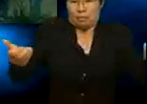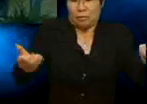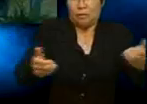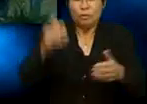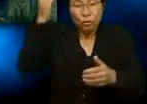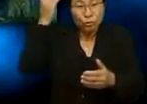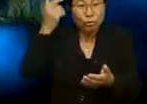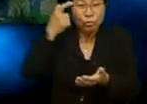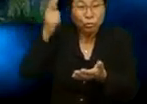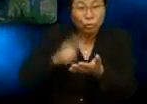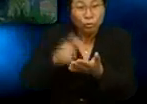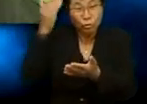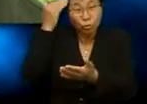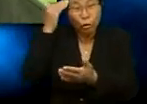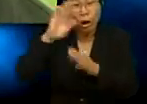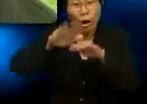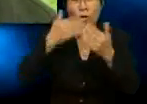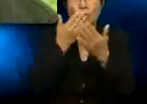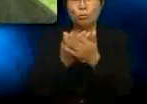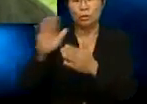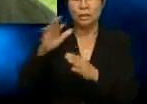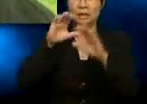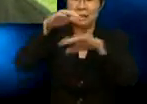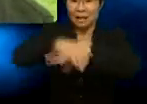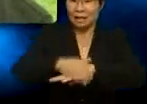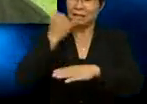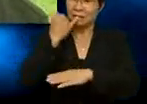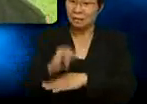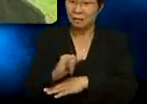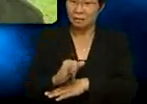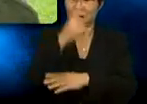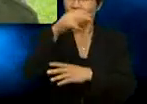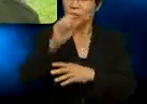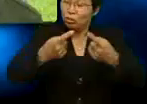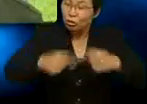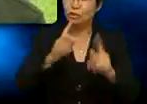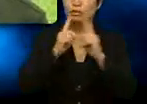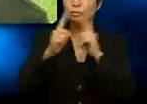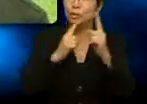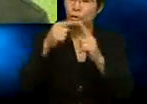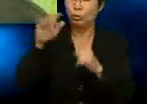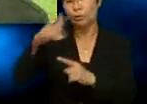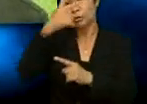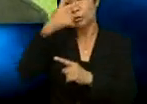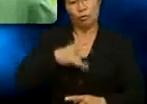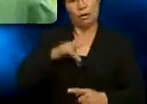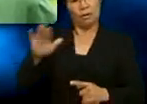Yes. So... Gus is shy to speak to her because he feels his English is weak.